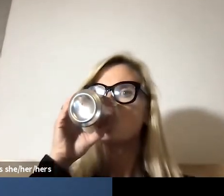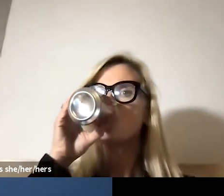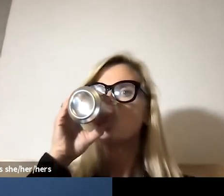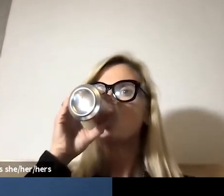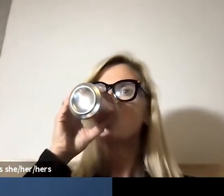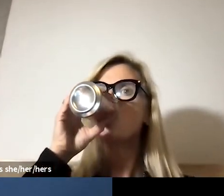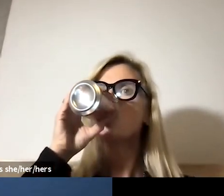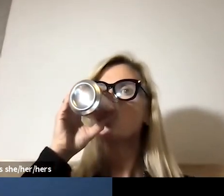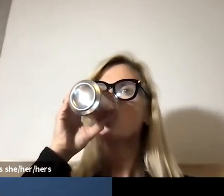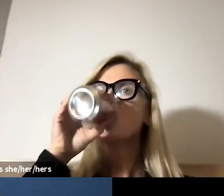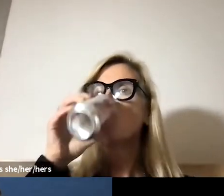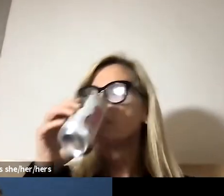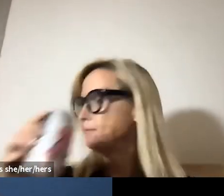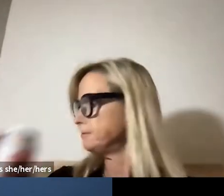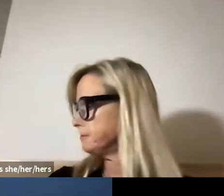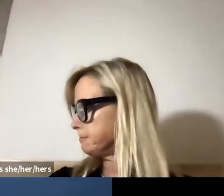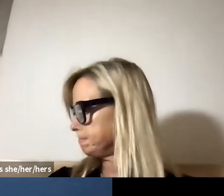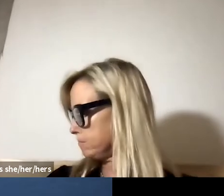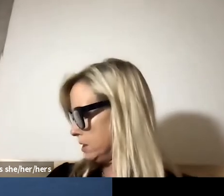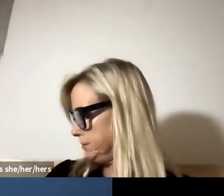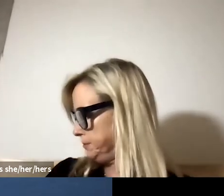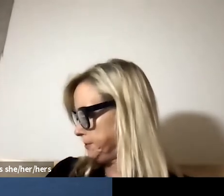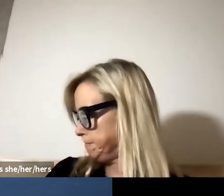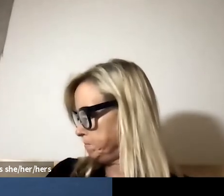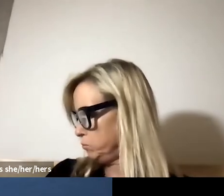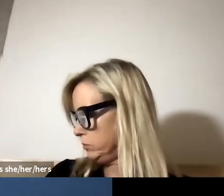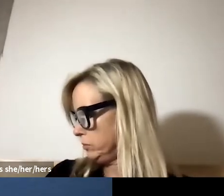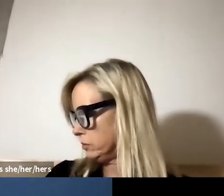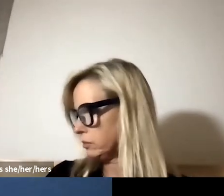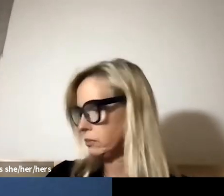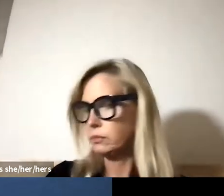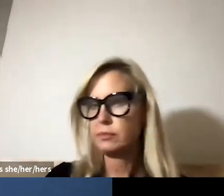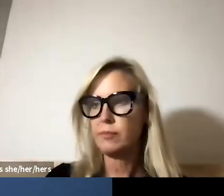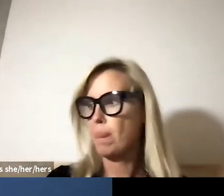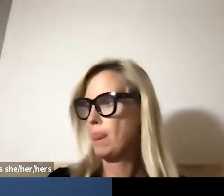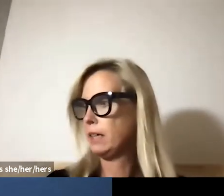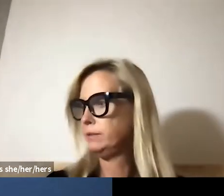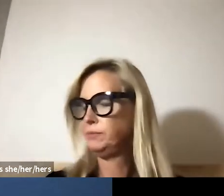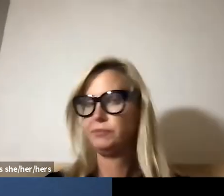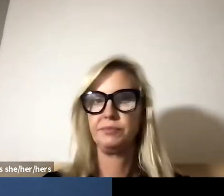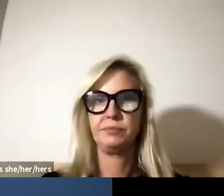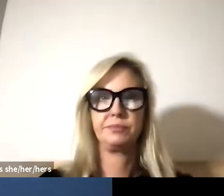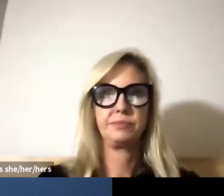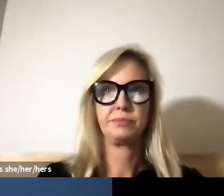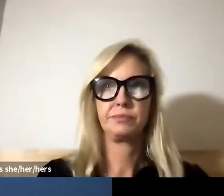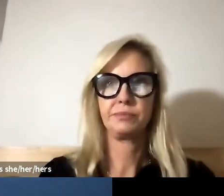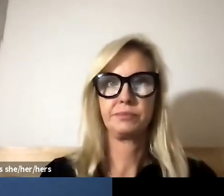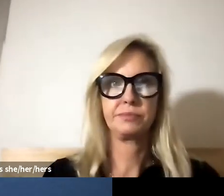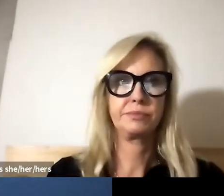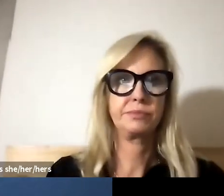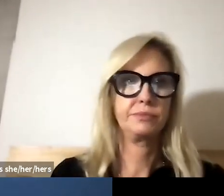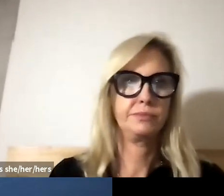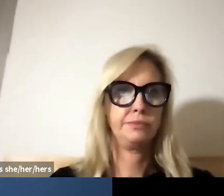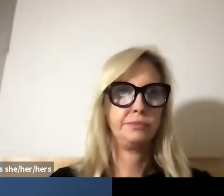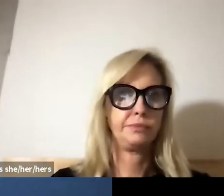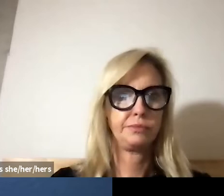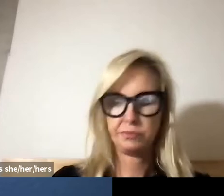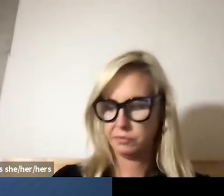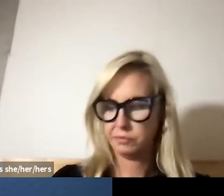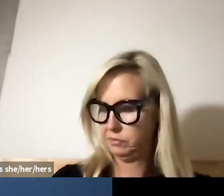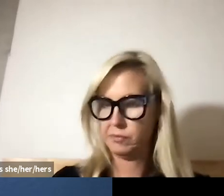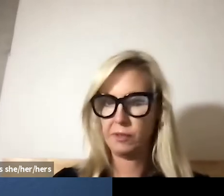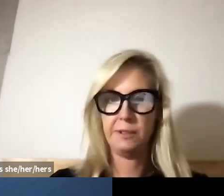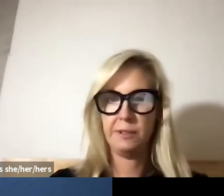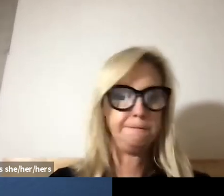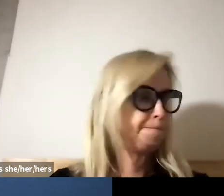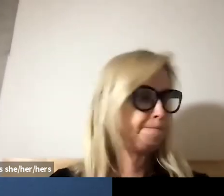english and spanish you will have to select your language in order to hear the interpretation if you are using a laptop or a desktop at the